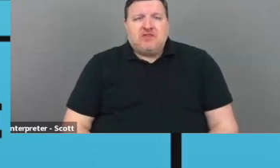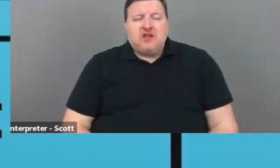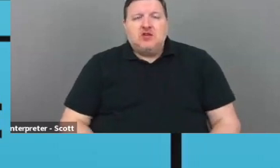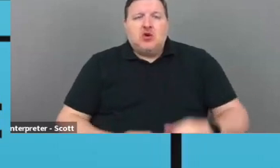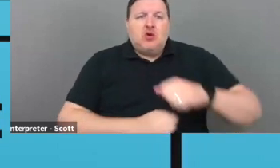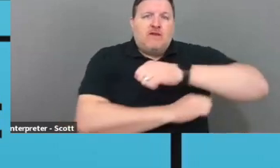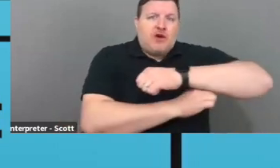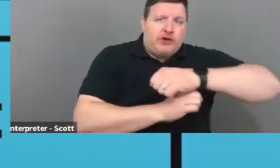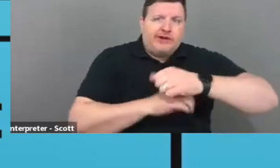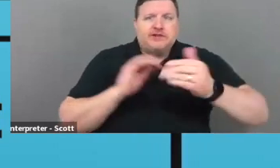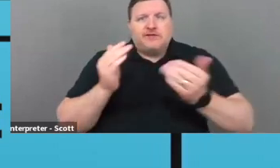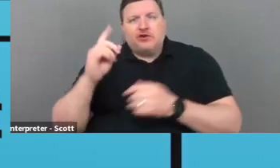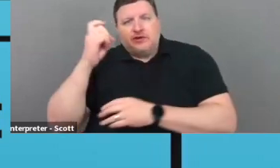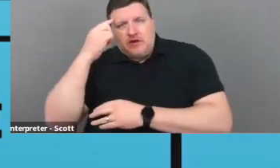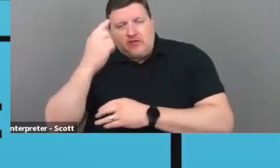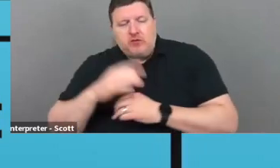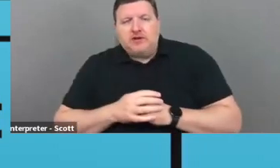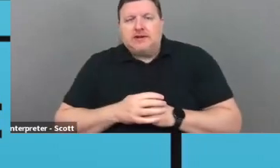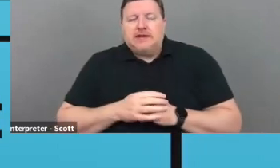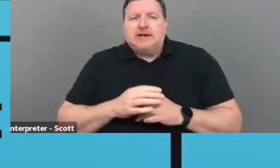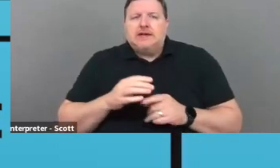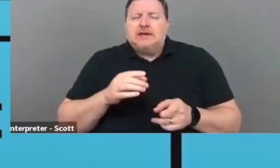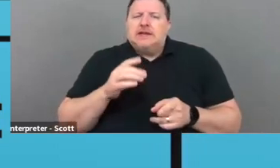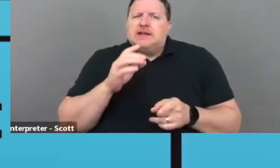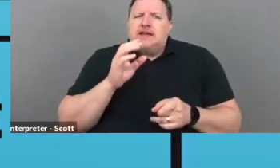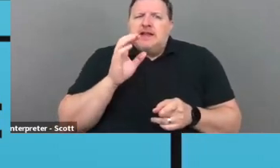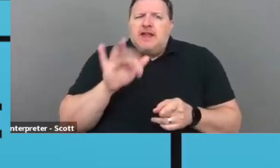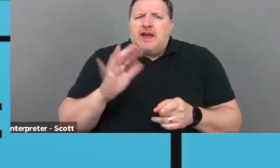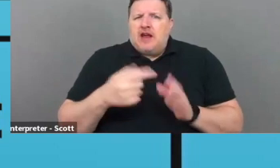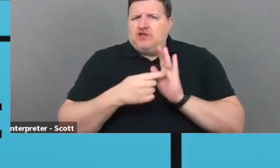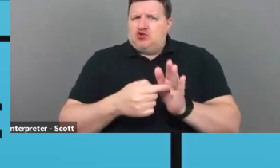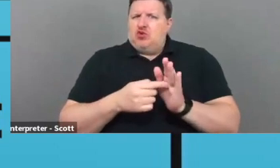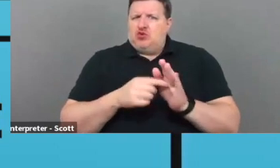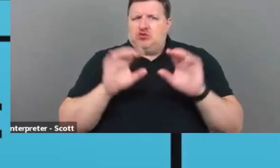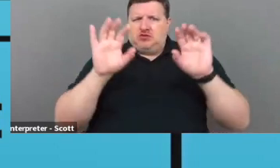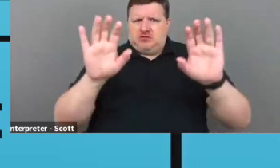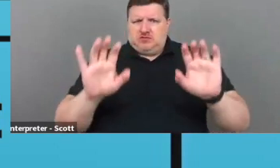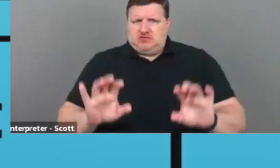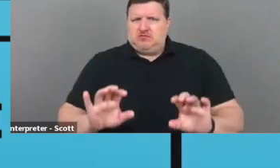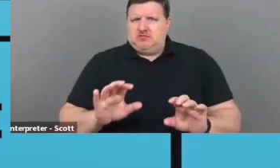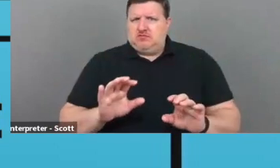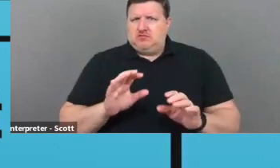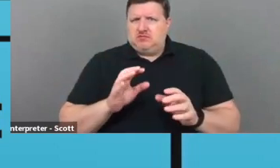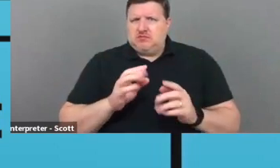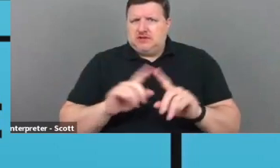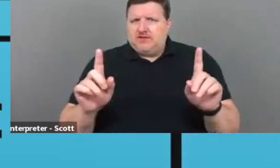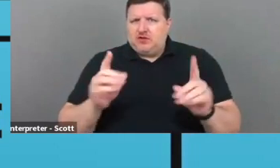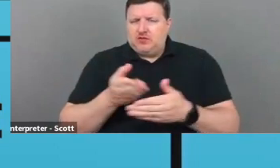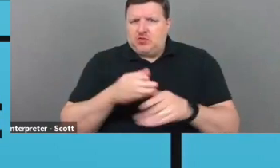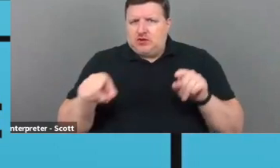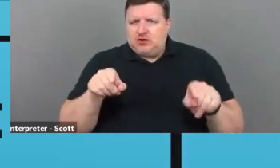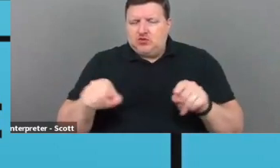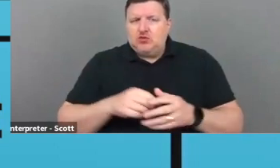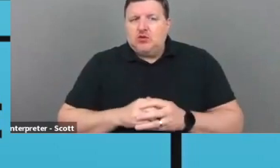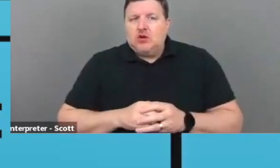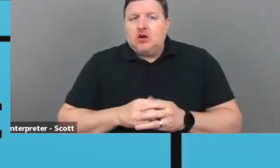government. This is a slide that shows kind of the difference laid out with just bullet points. Both